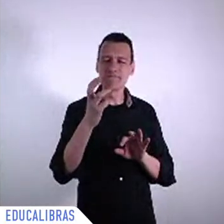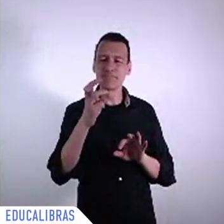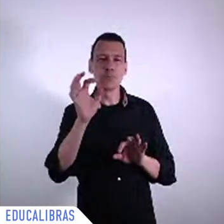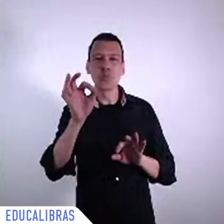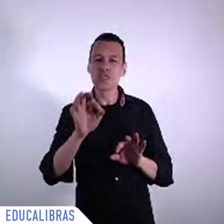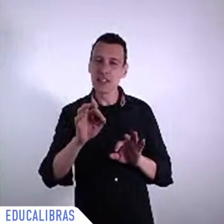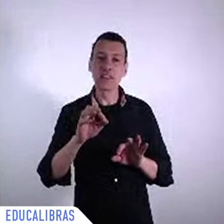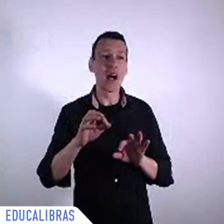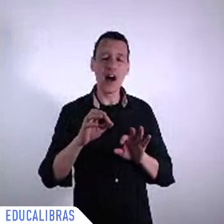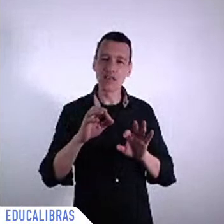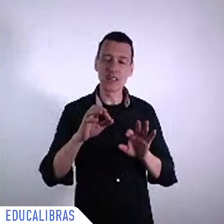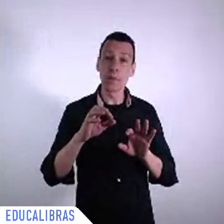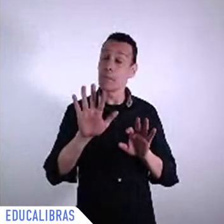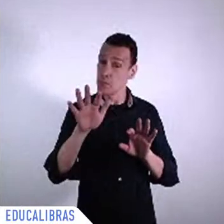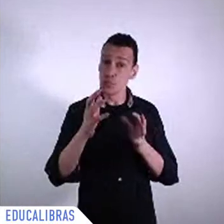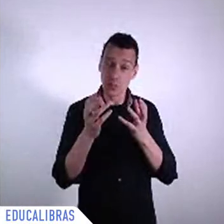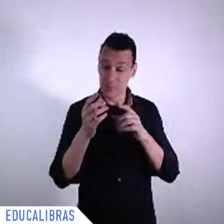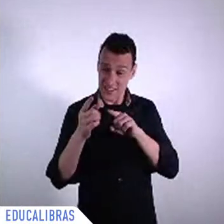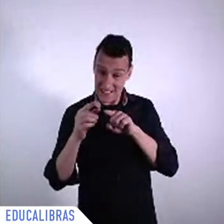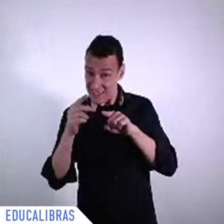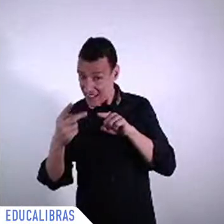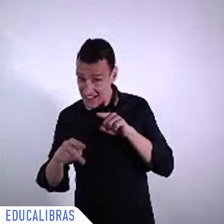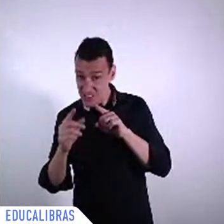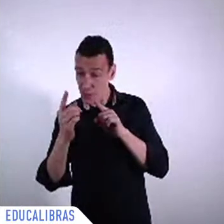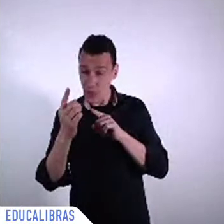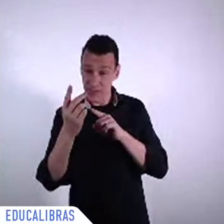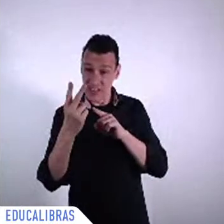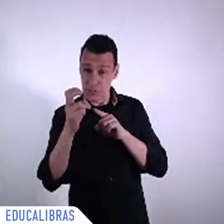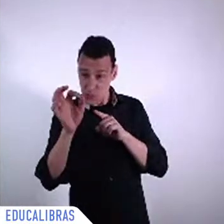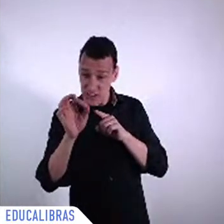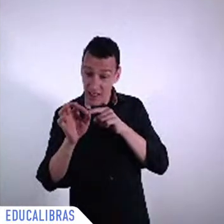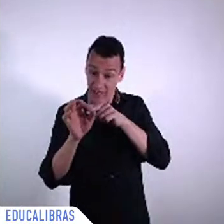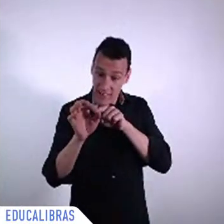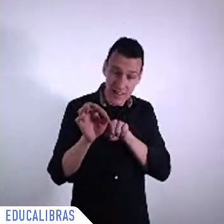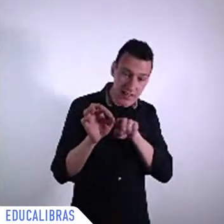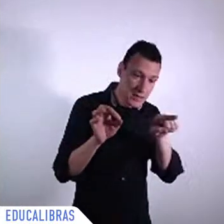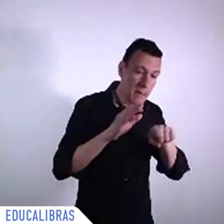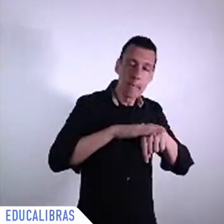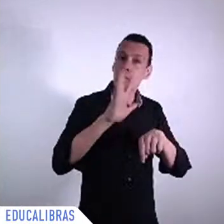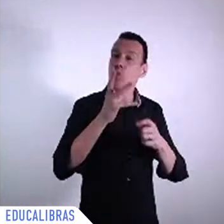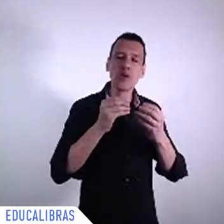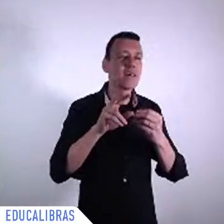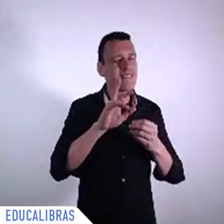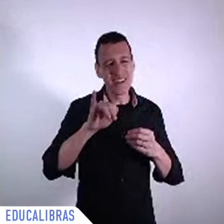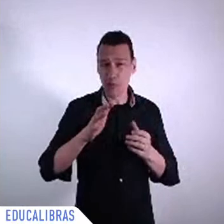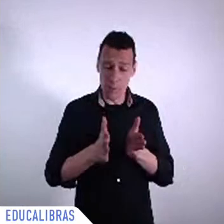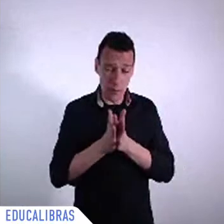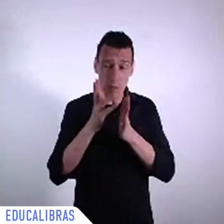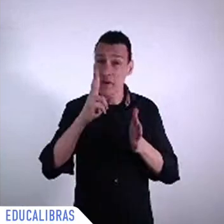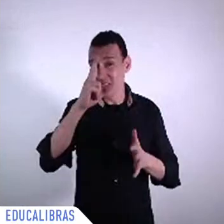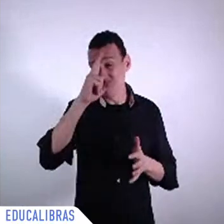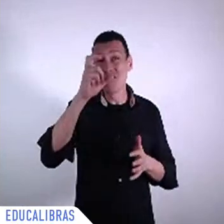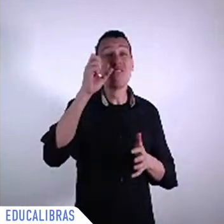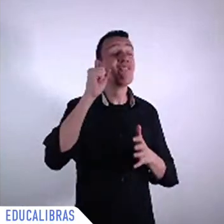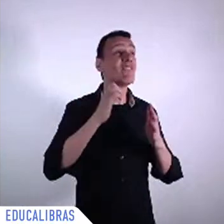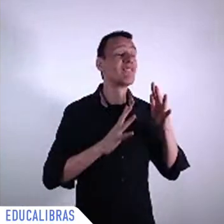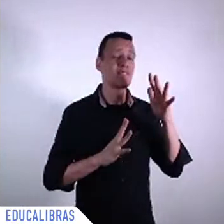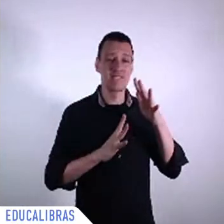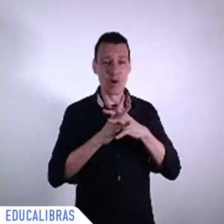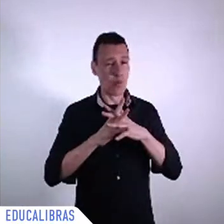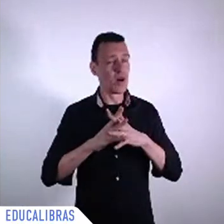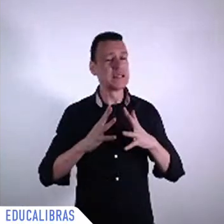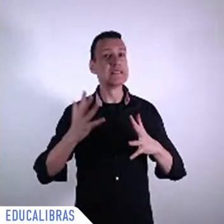to data we hadn't seen for a long time however I must say that these forecasts do not take into account